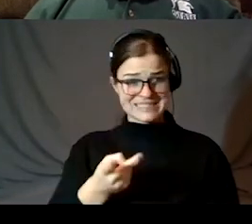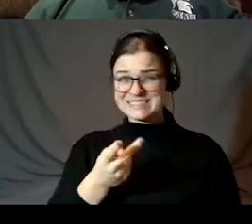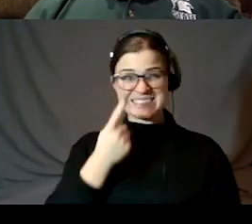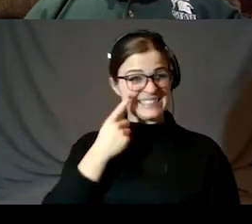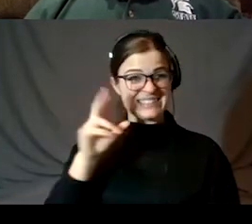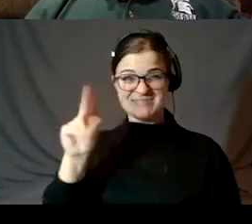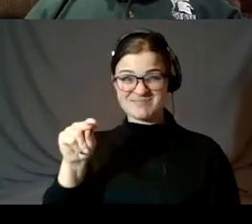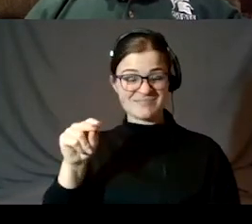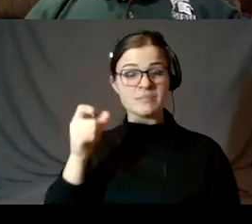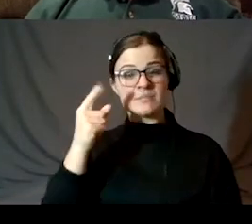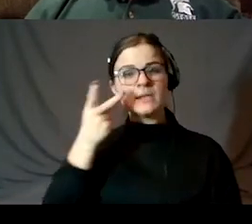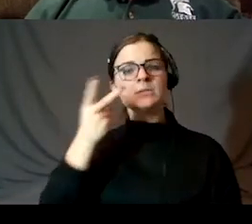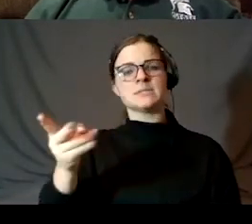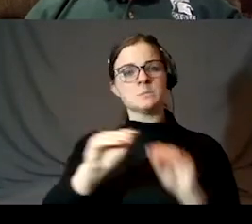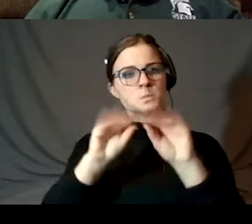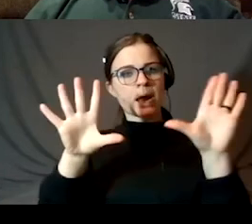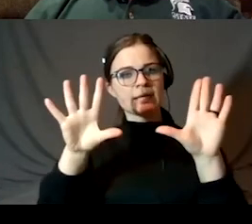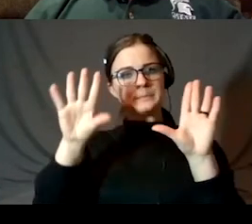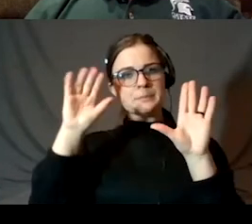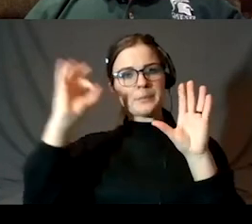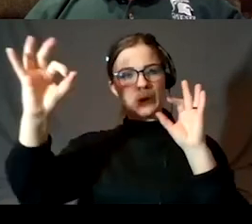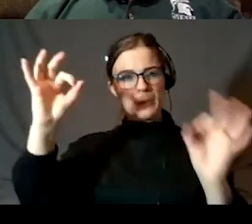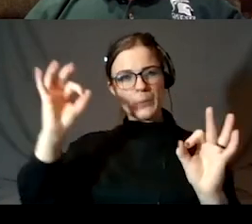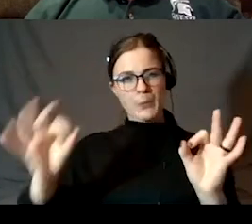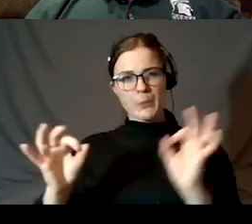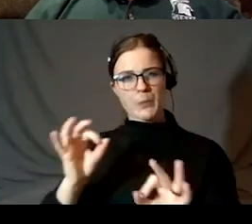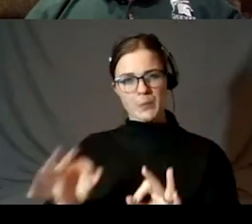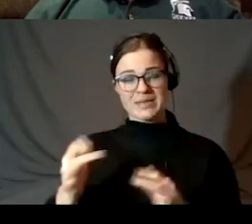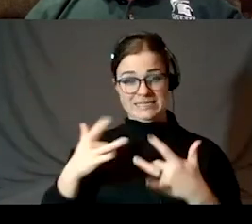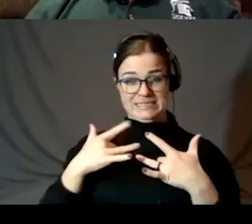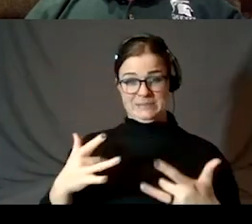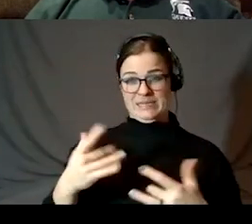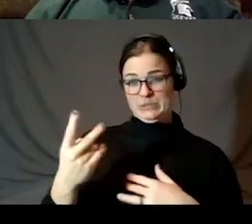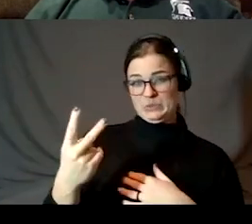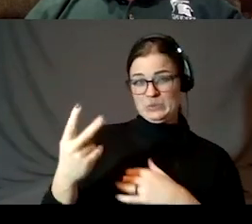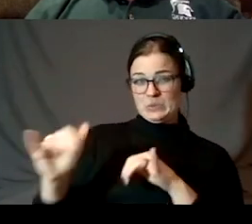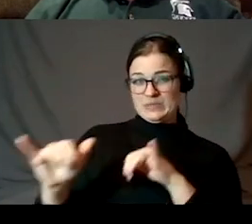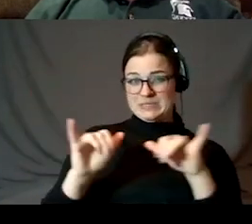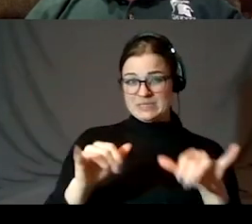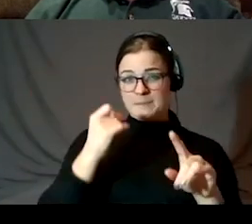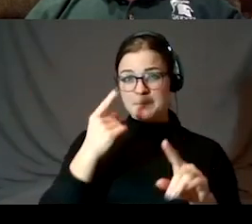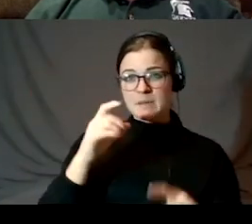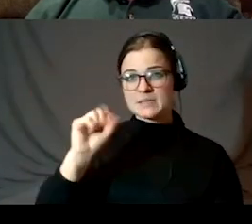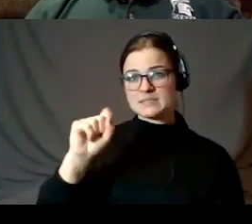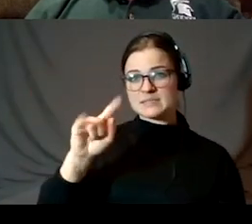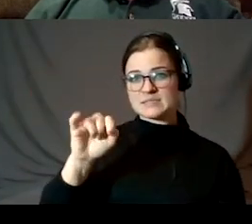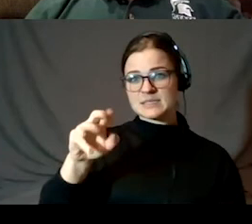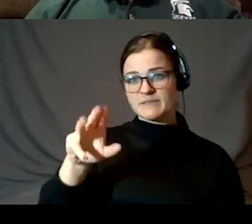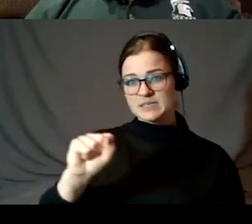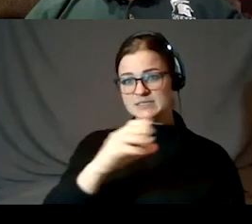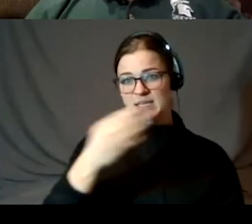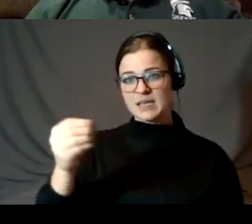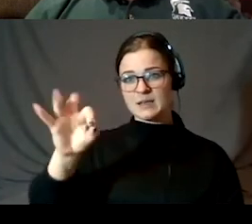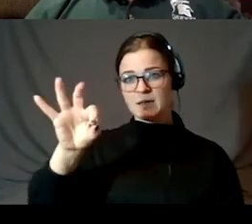you will see bright spots here. Usually by my eye, these two are kind of the same, but Stevanus and Fornerius are two